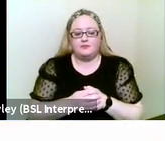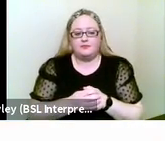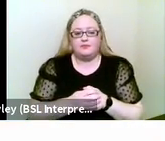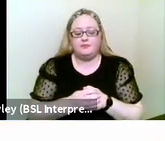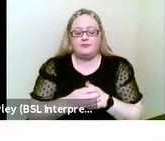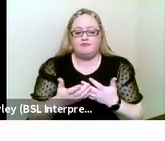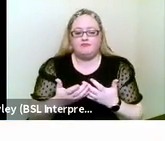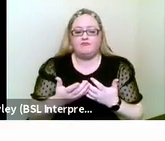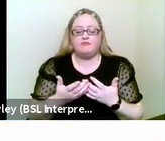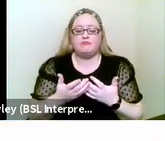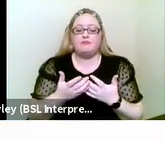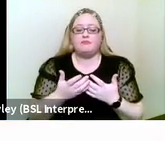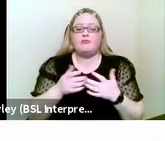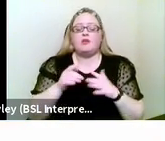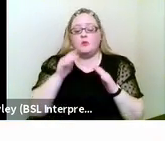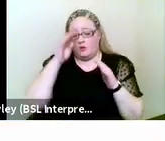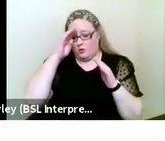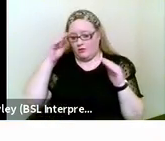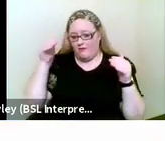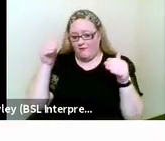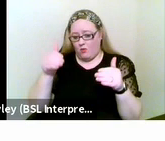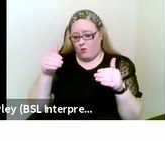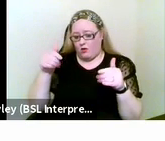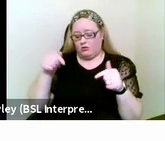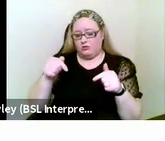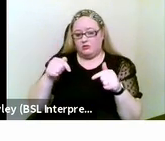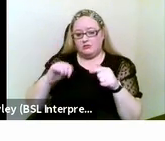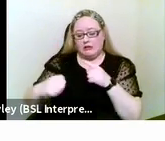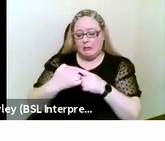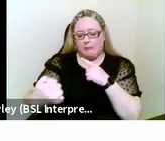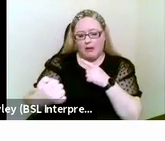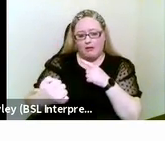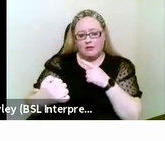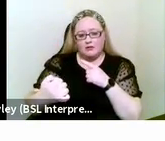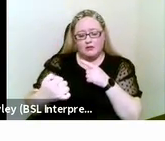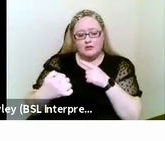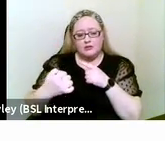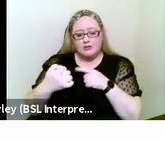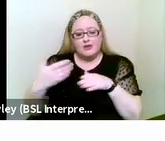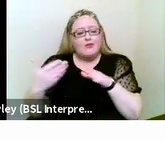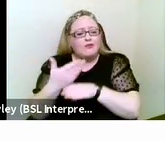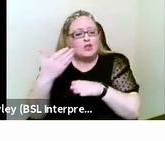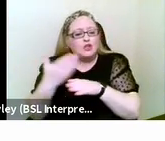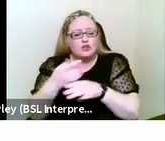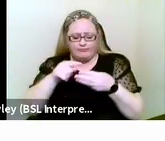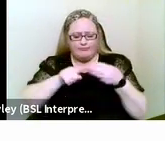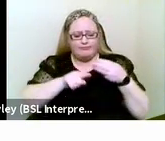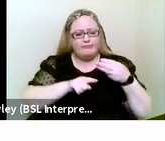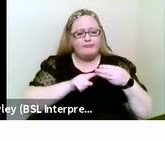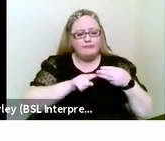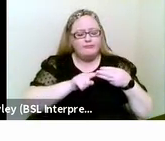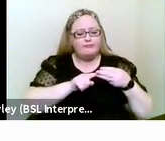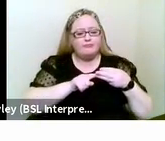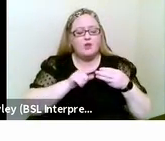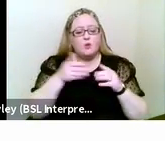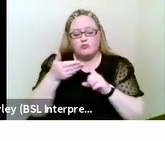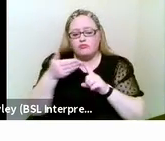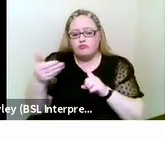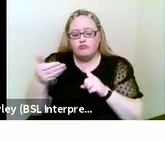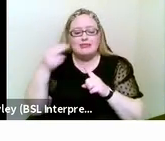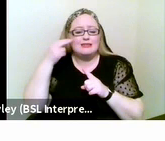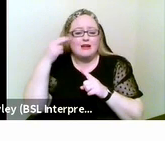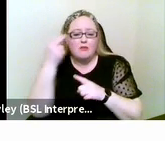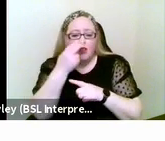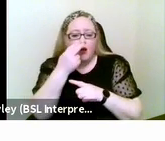and so by focusing on the impact that it has on function we are recognizing deafblindness